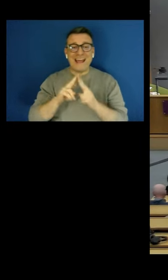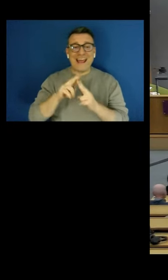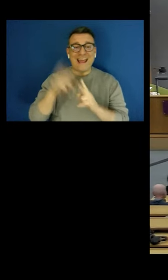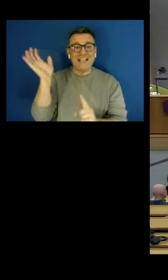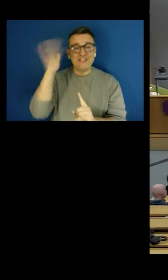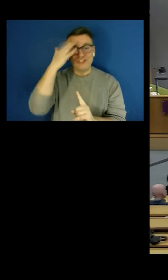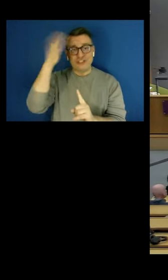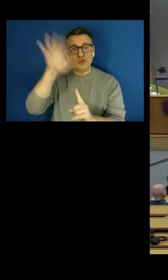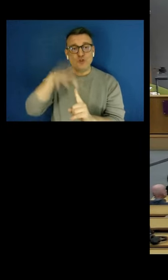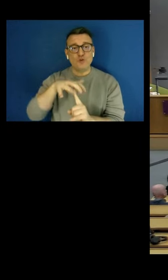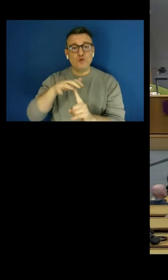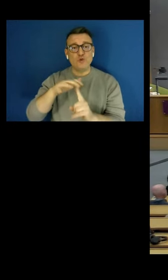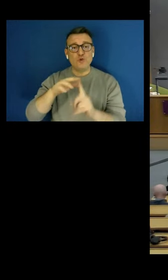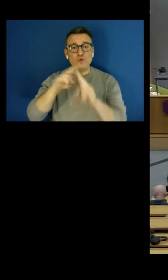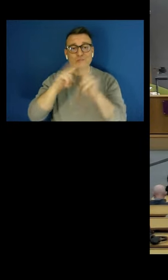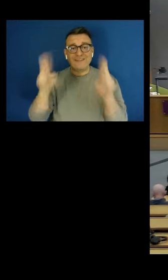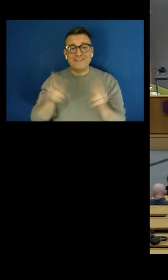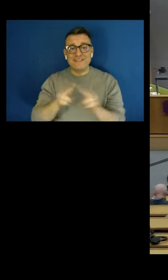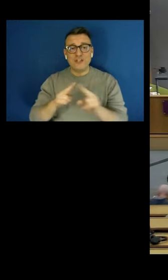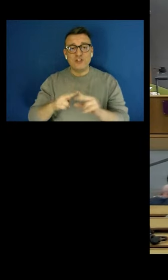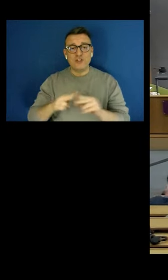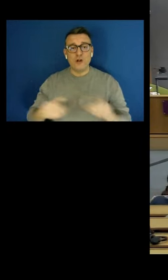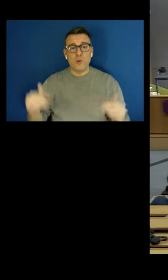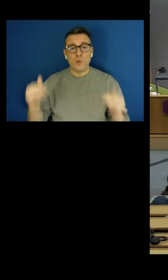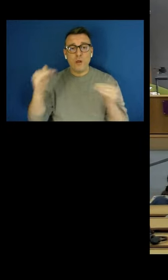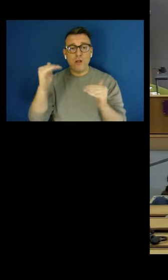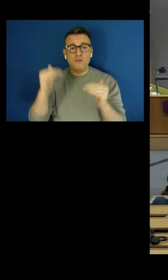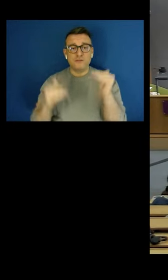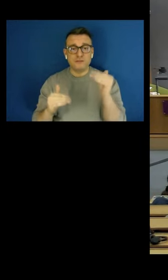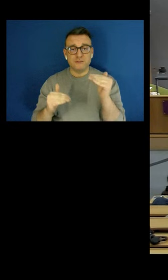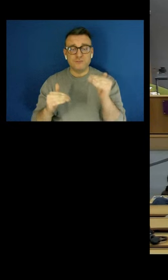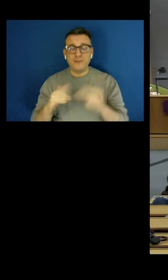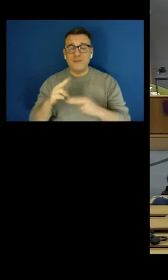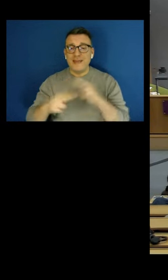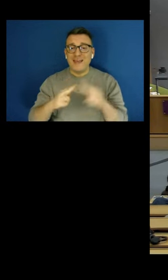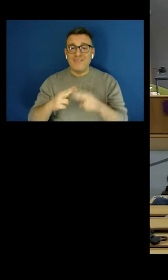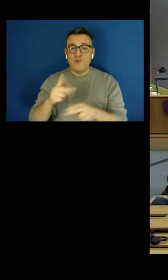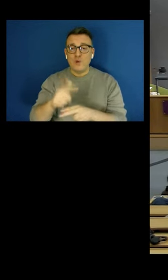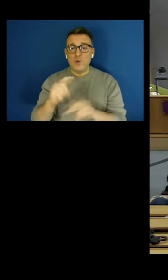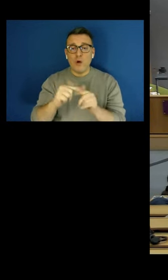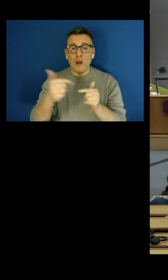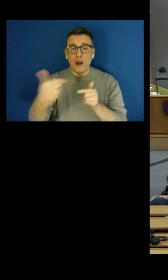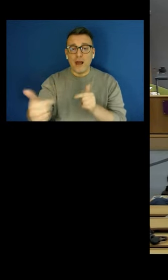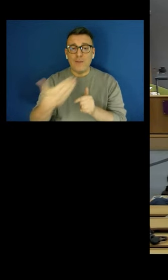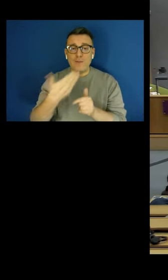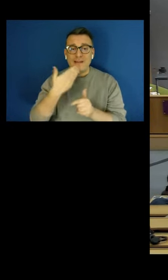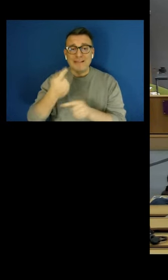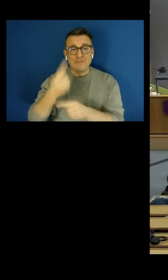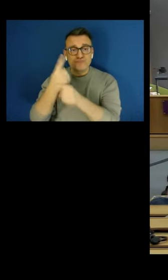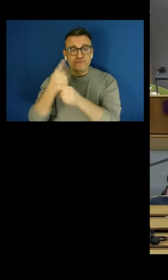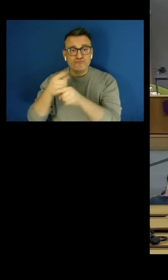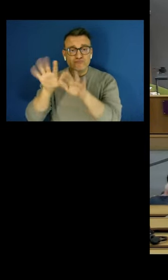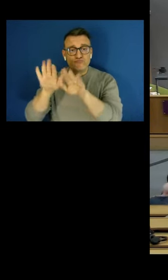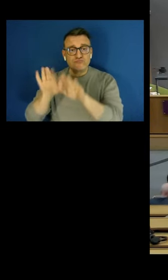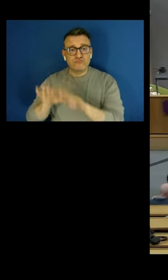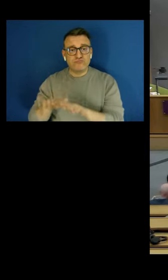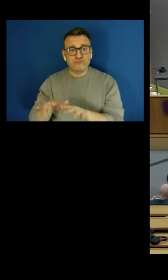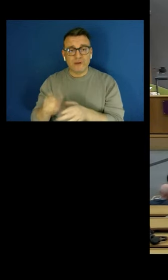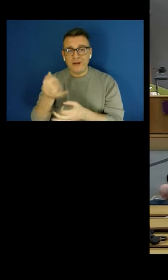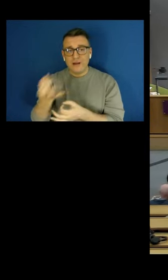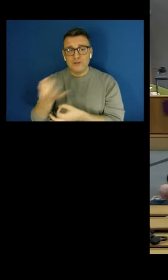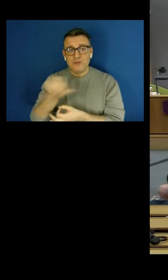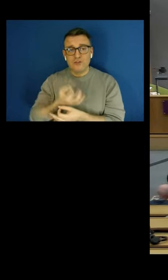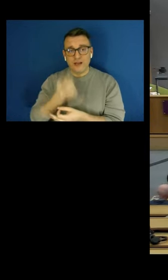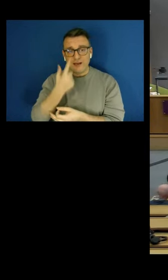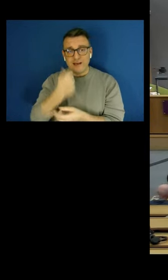will do the question and answers at the end but those online please send your submissions for those questions as